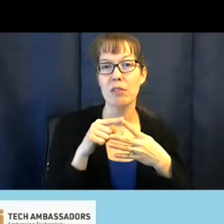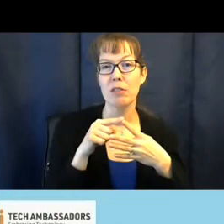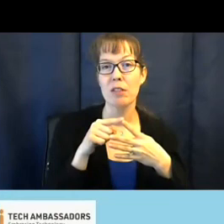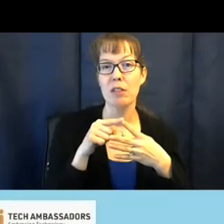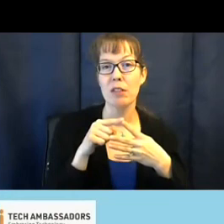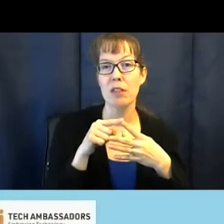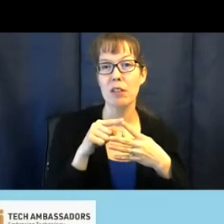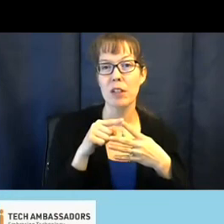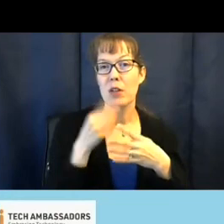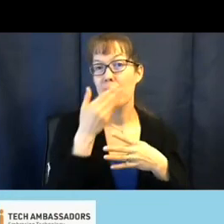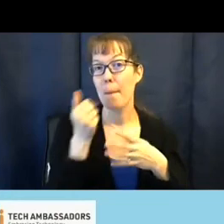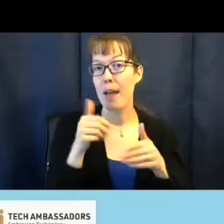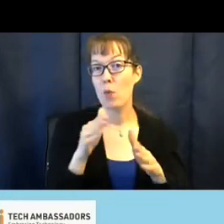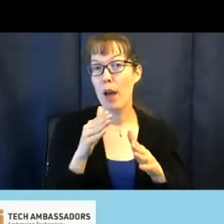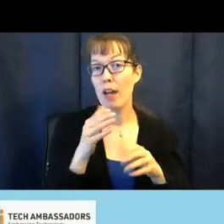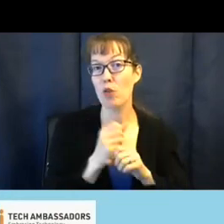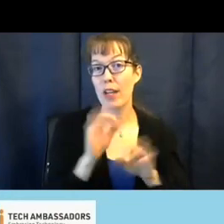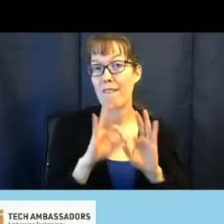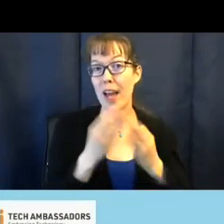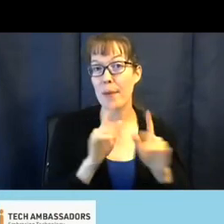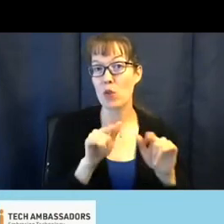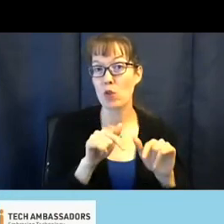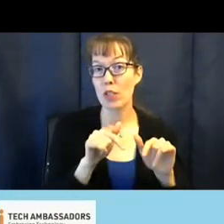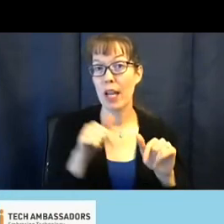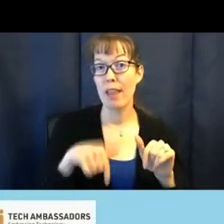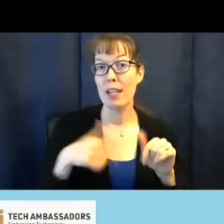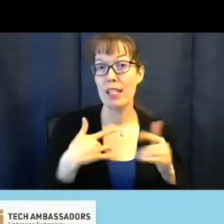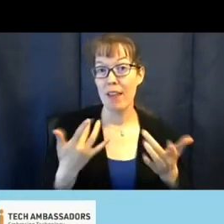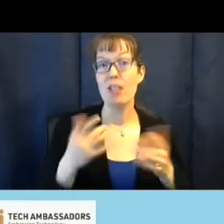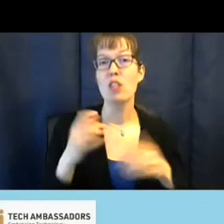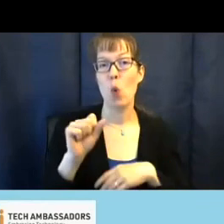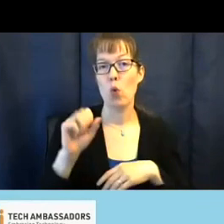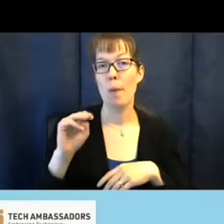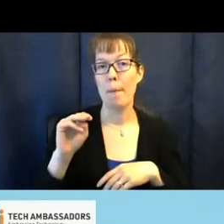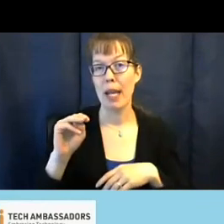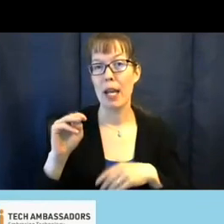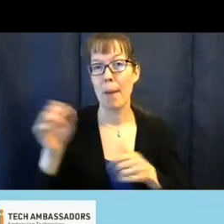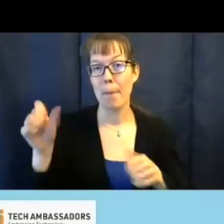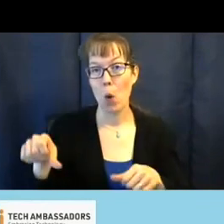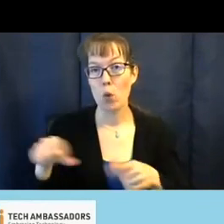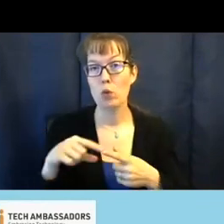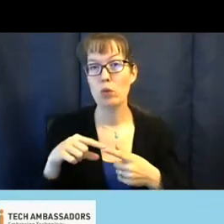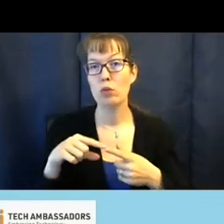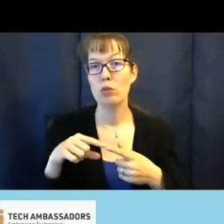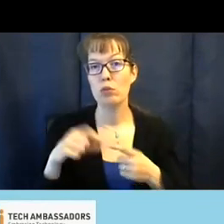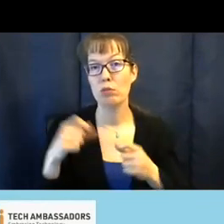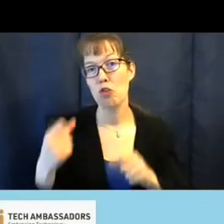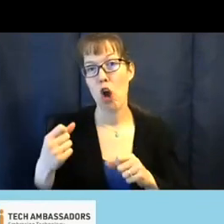Which is the best way of getting individuals and families to attend virtual tech ambassador events? Social media posts were a strong